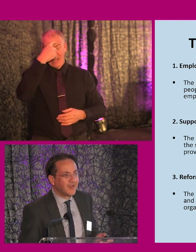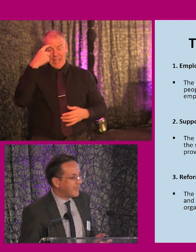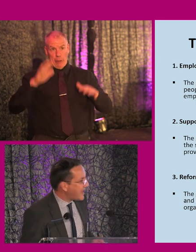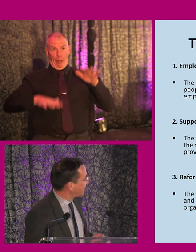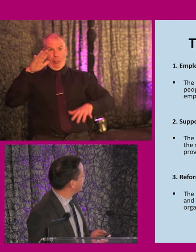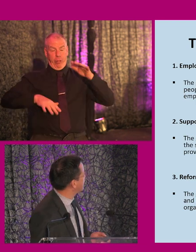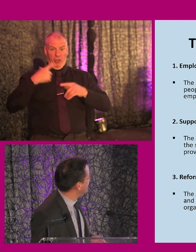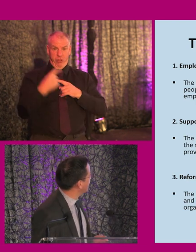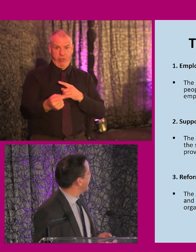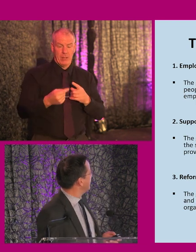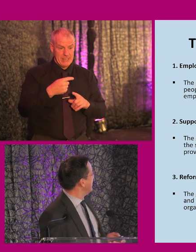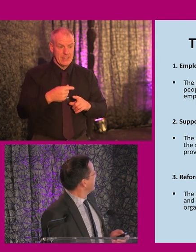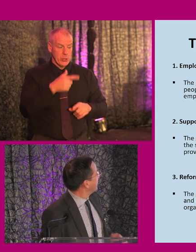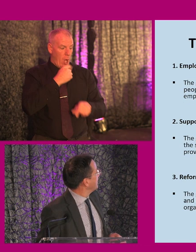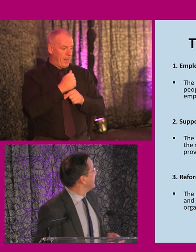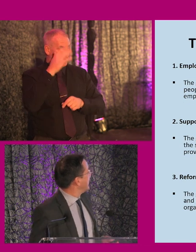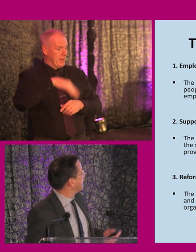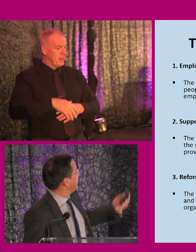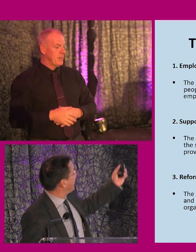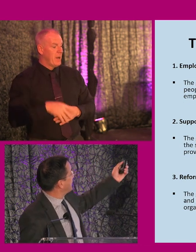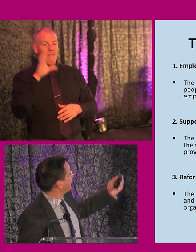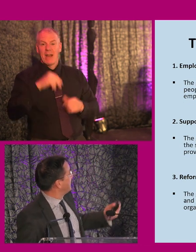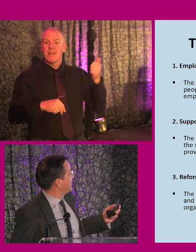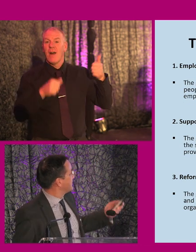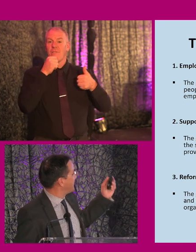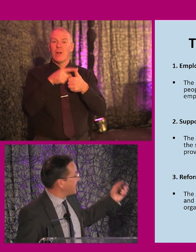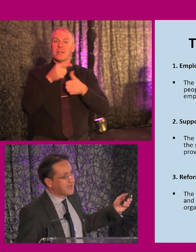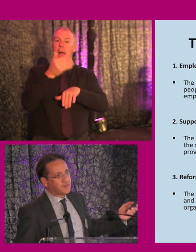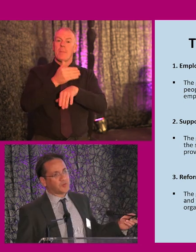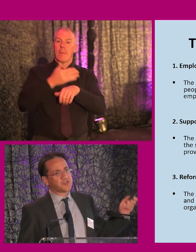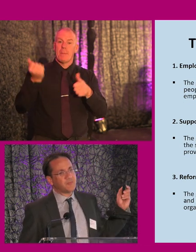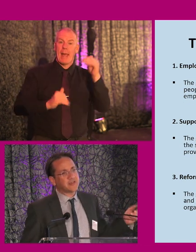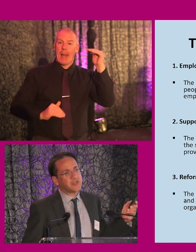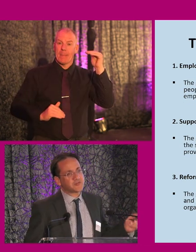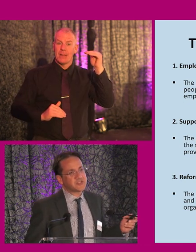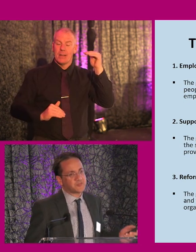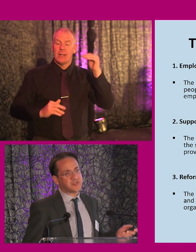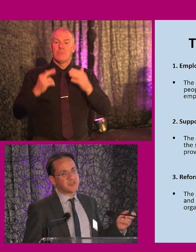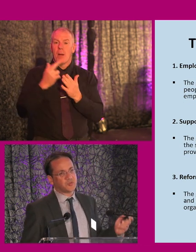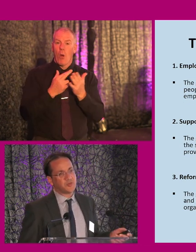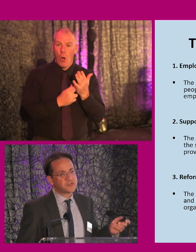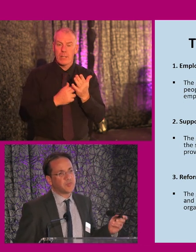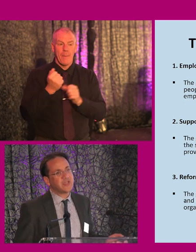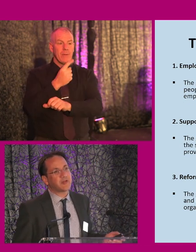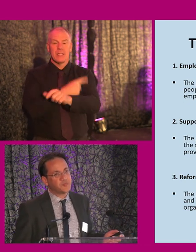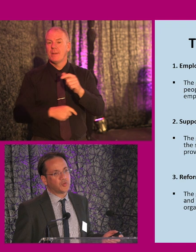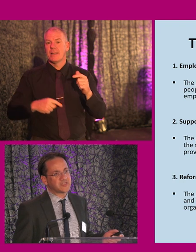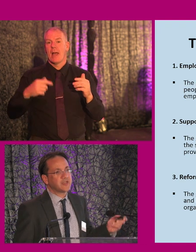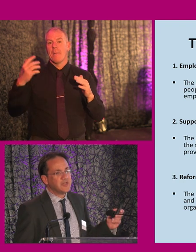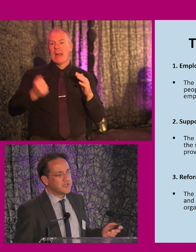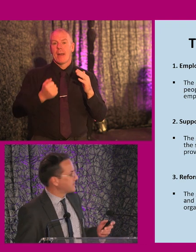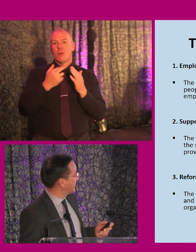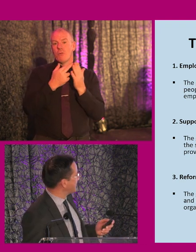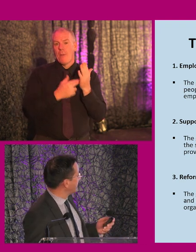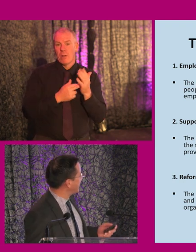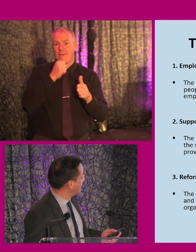left to talk about them. So I'll talk about them very quickly. The first is employment and pay gap reports, mandatory disability employment and pay gap reporting